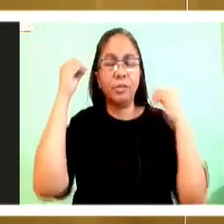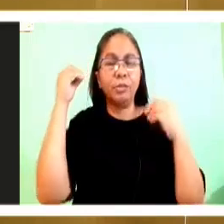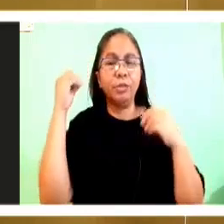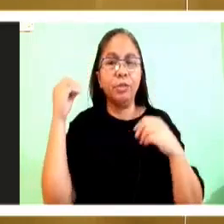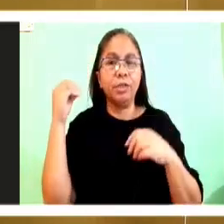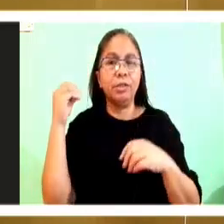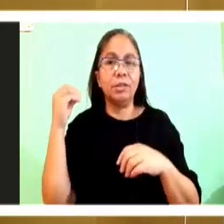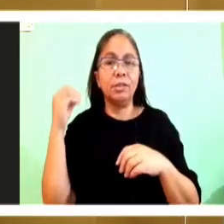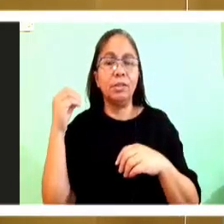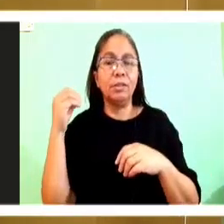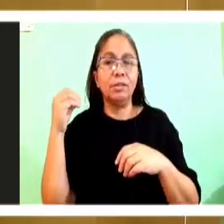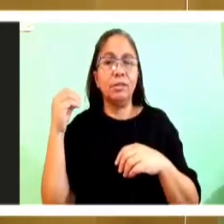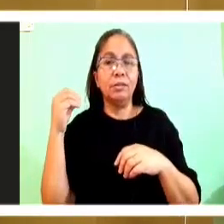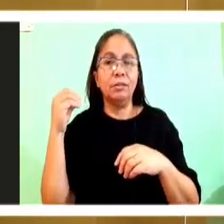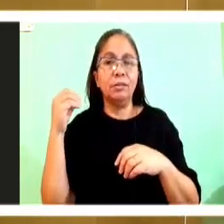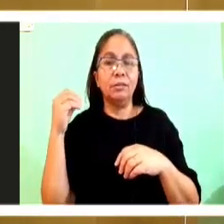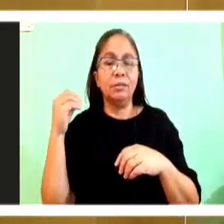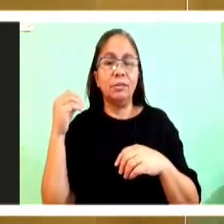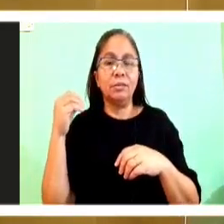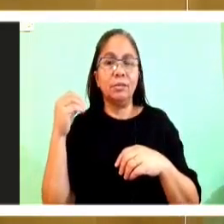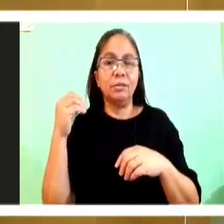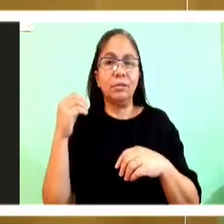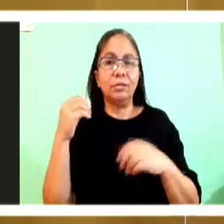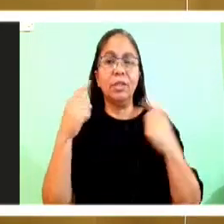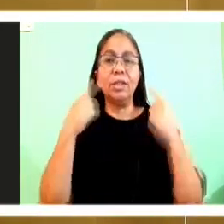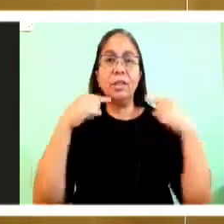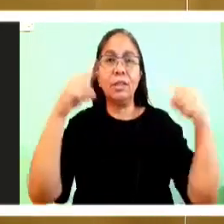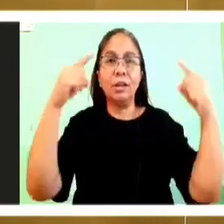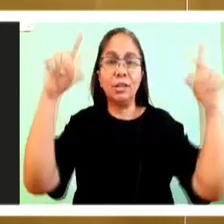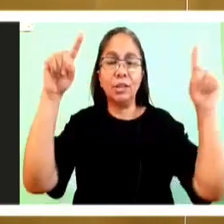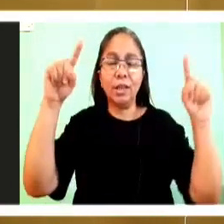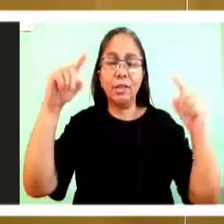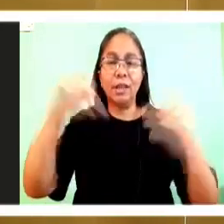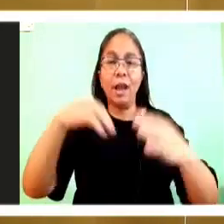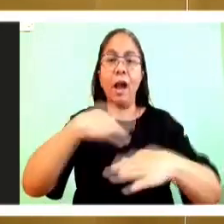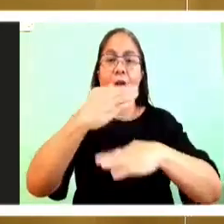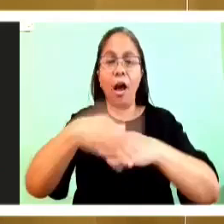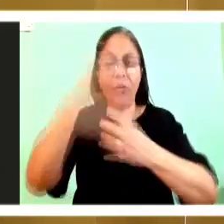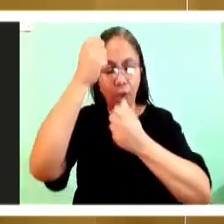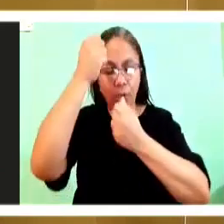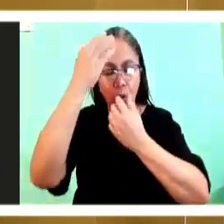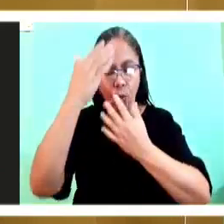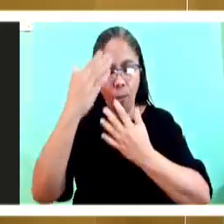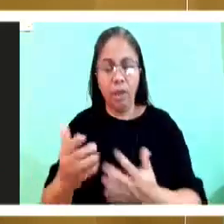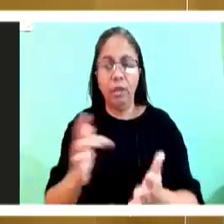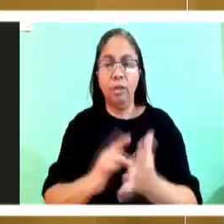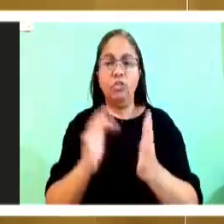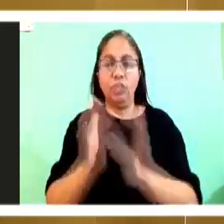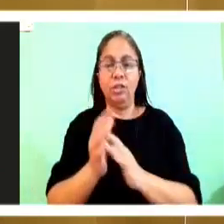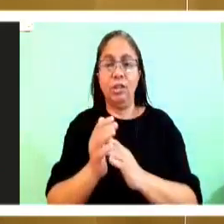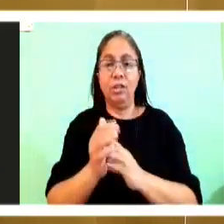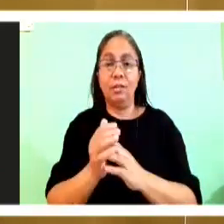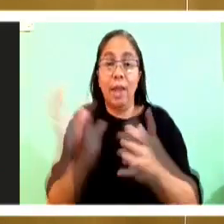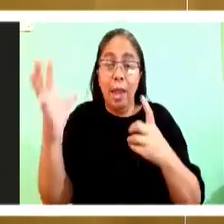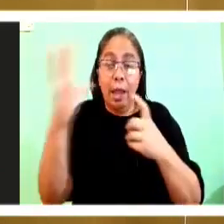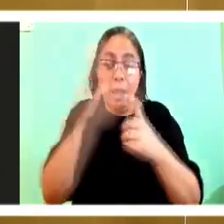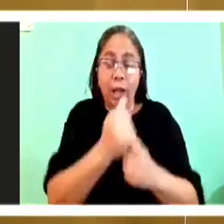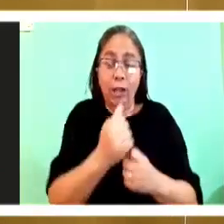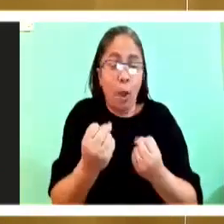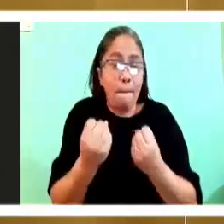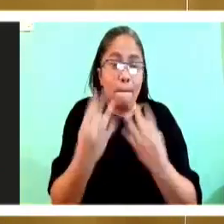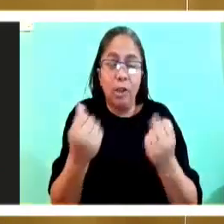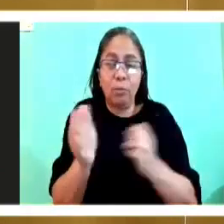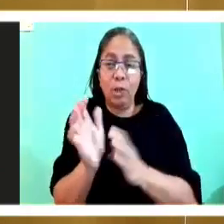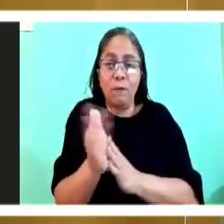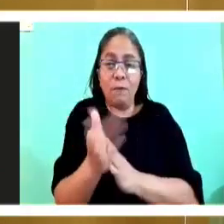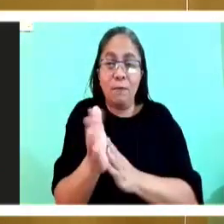the fruitfulness of his mission in the multiplicity of fish that were caught to bring two